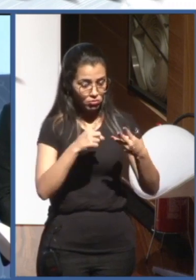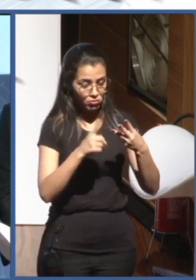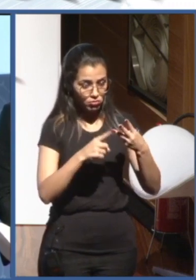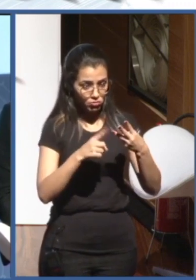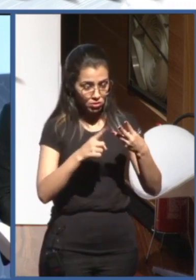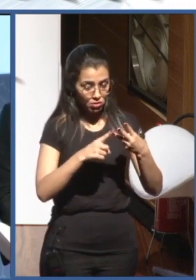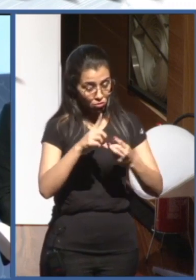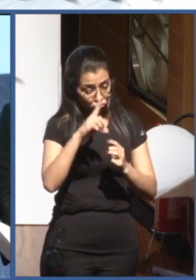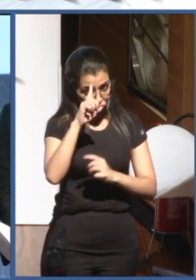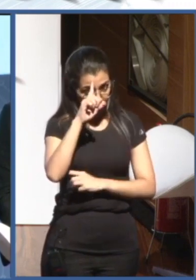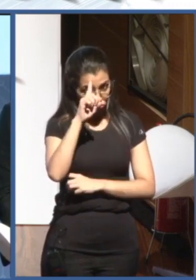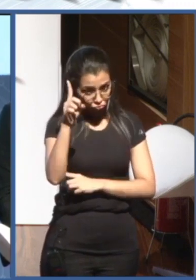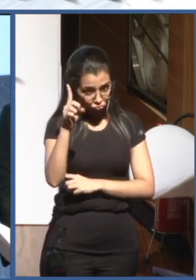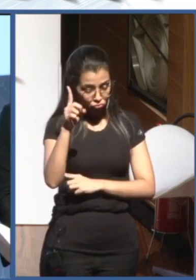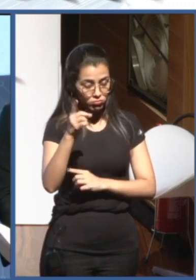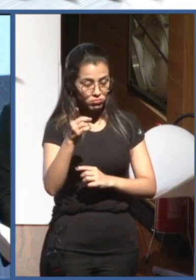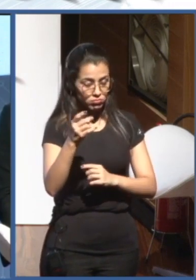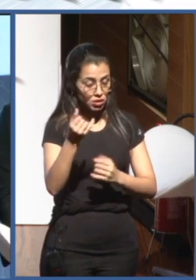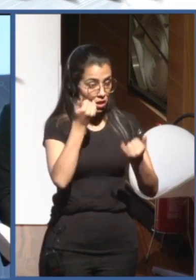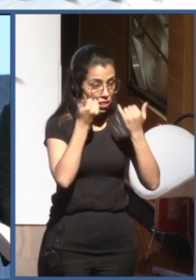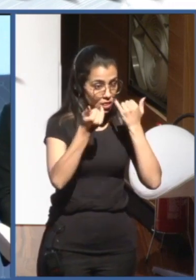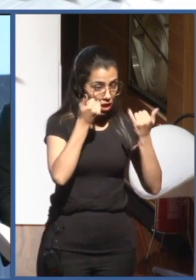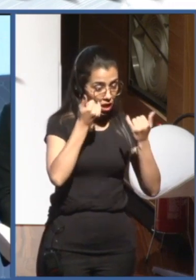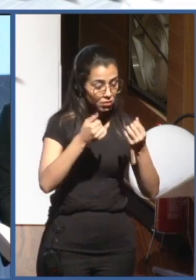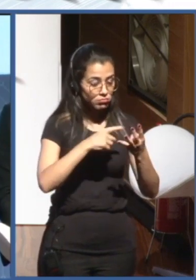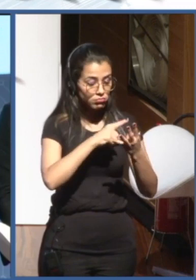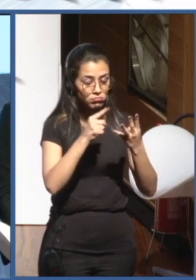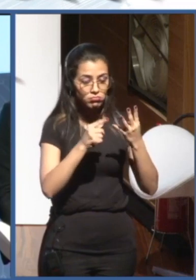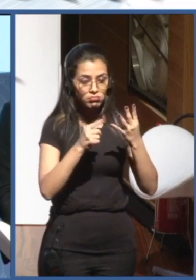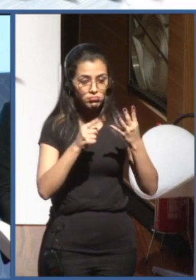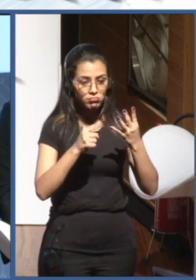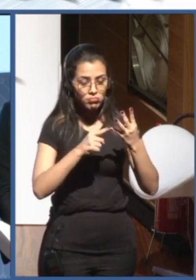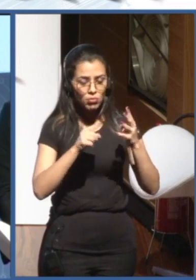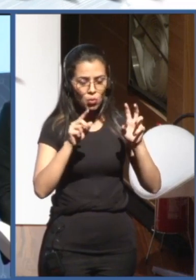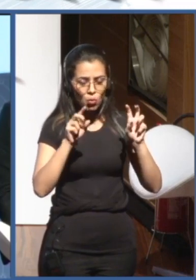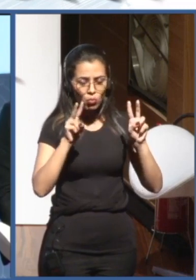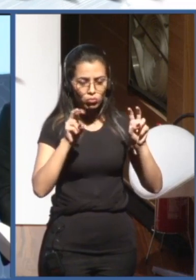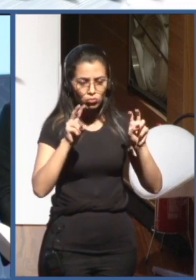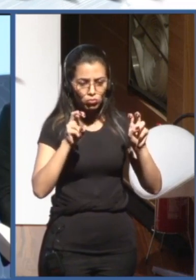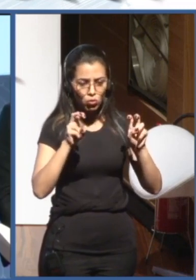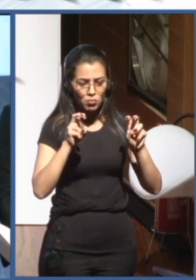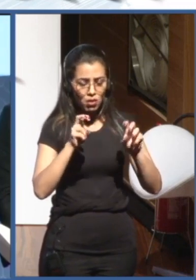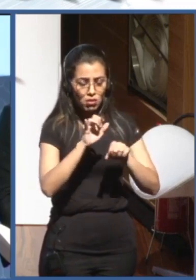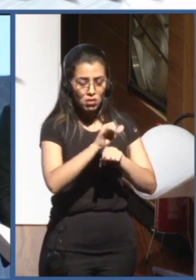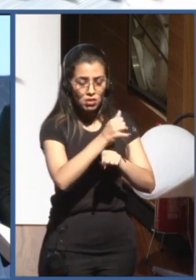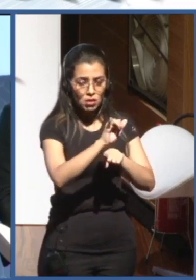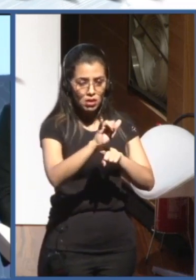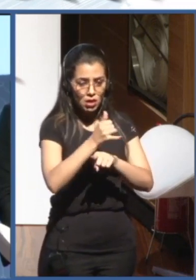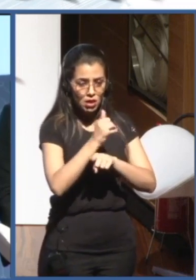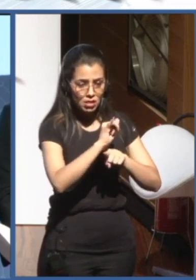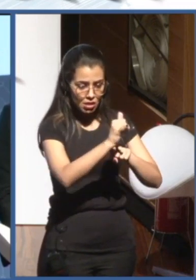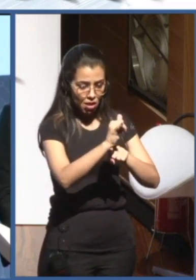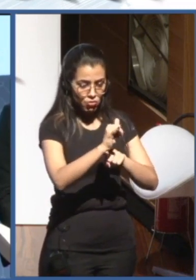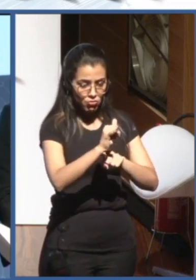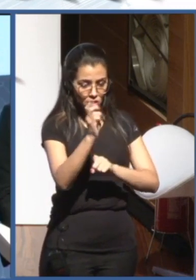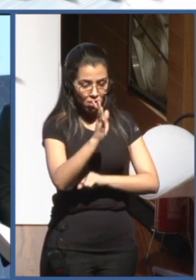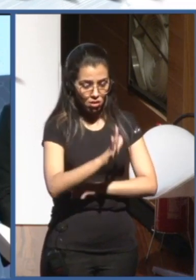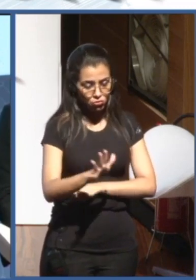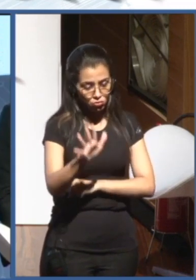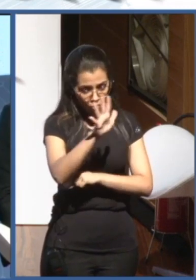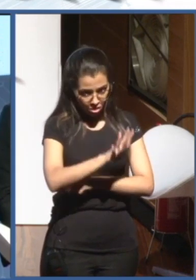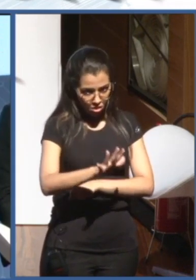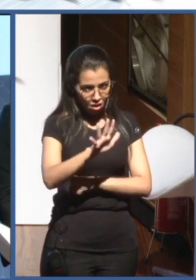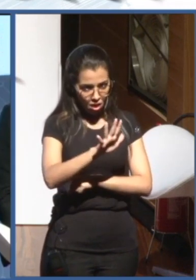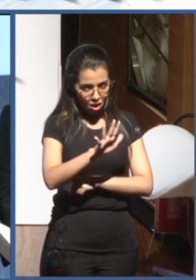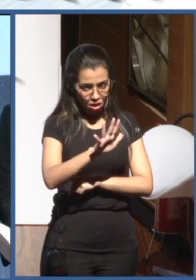fourth will be information on national strategies and frameworks and also stakeholder initiatives, which will be updated on an